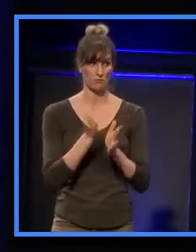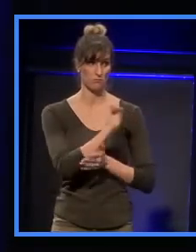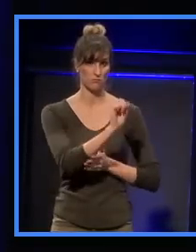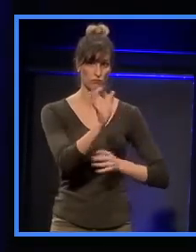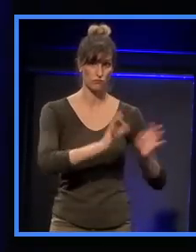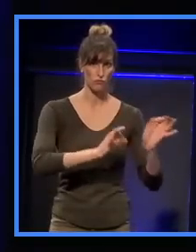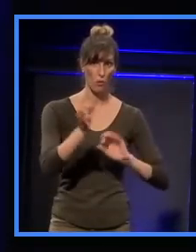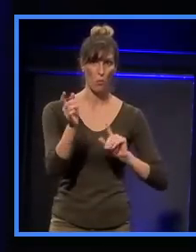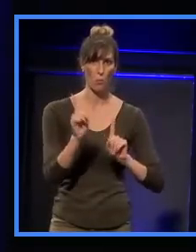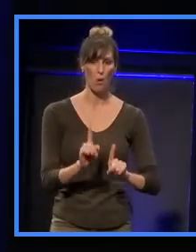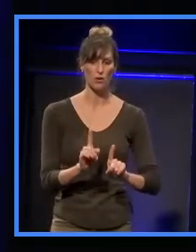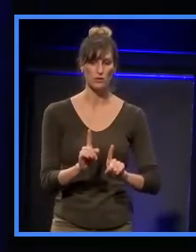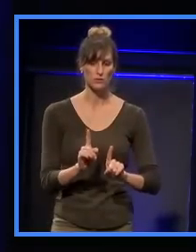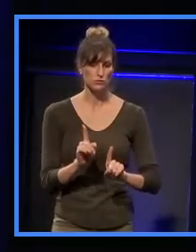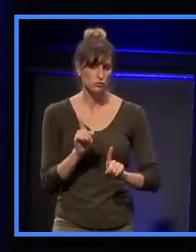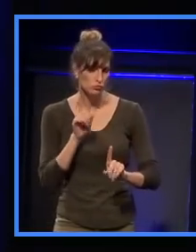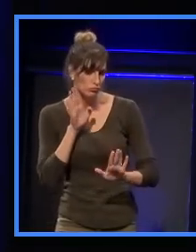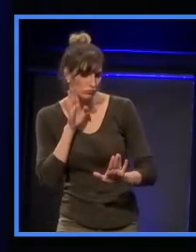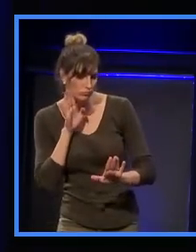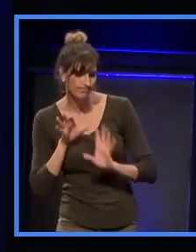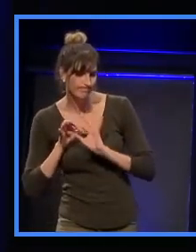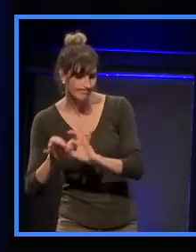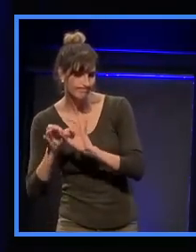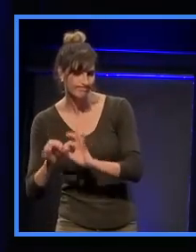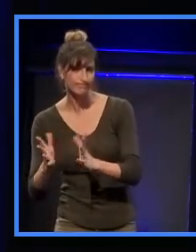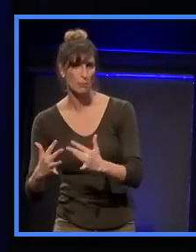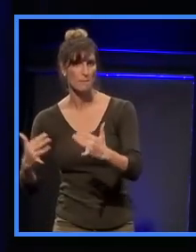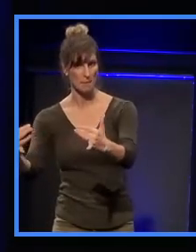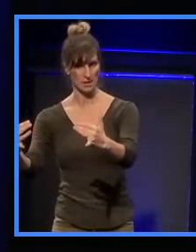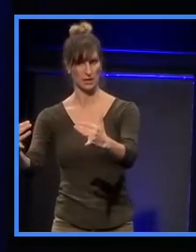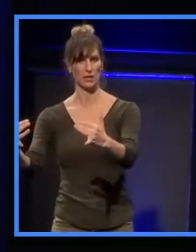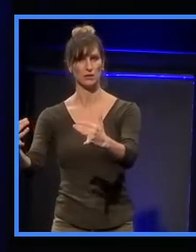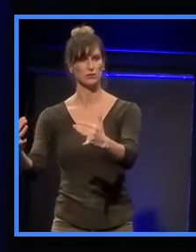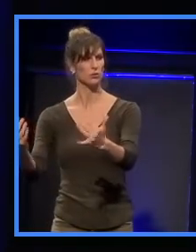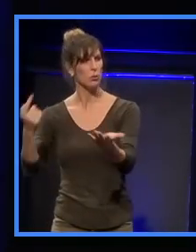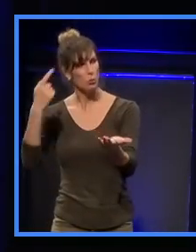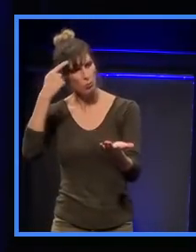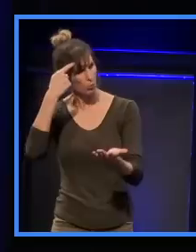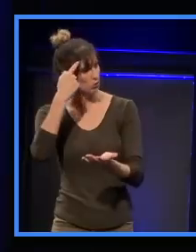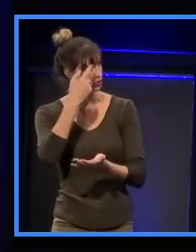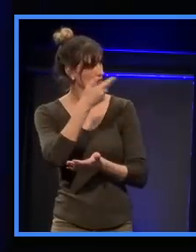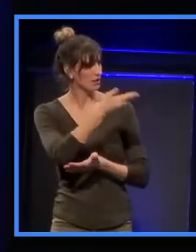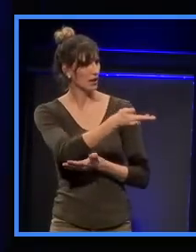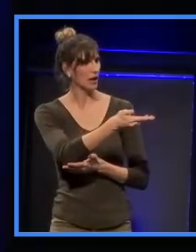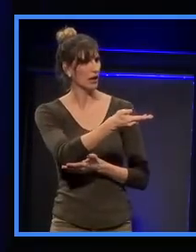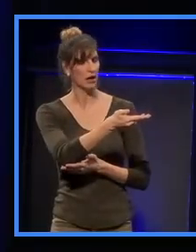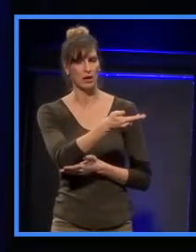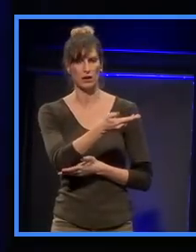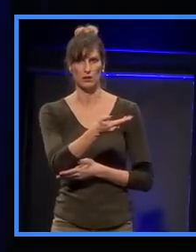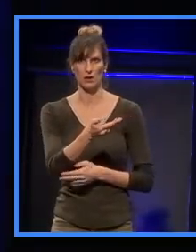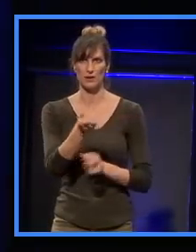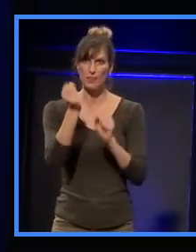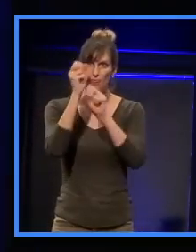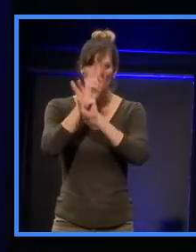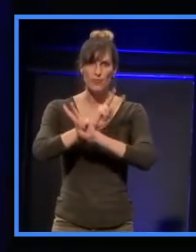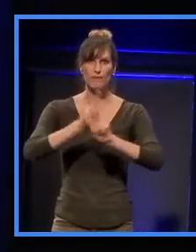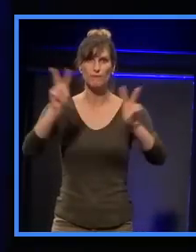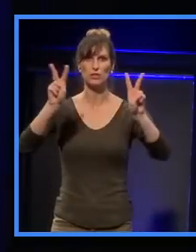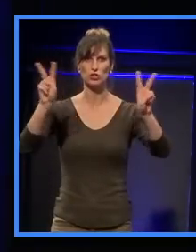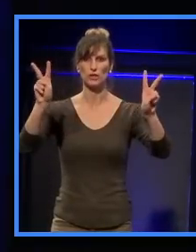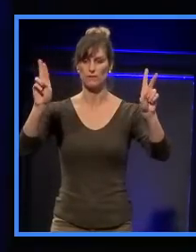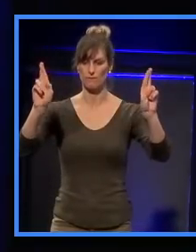be, you know, eyes and ears on the ground with the public as well. And I guess, what are you picking up around the vision for Aotea? What is,